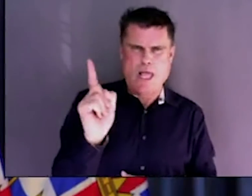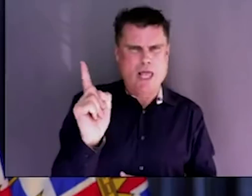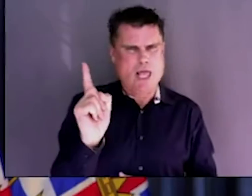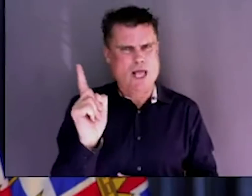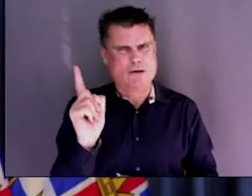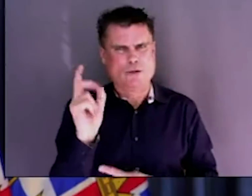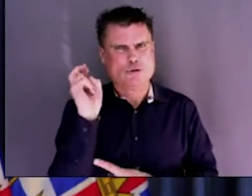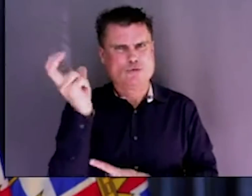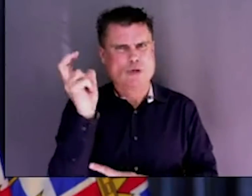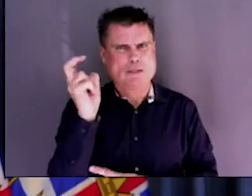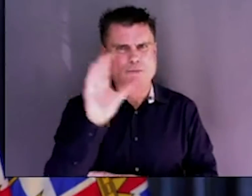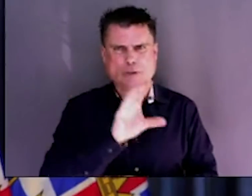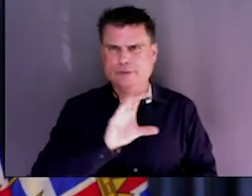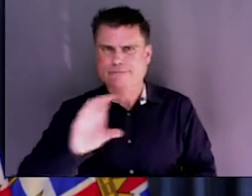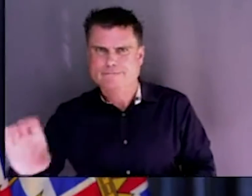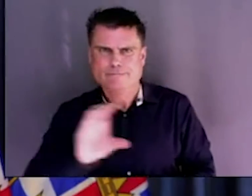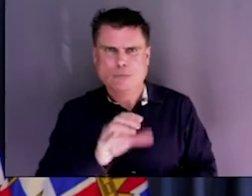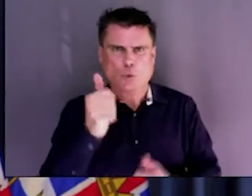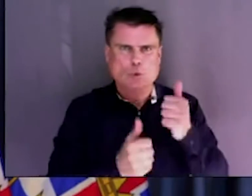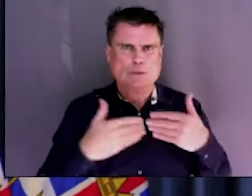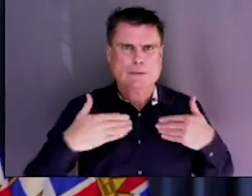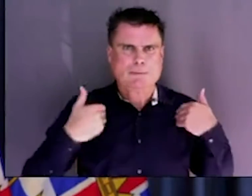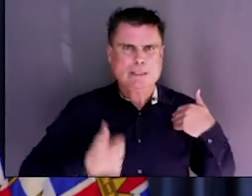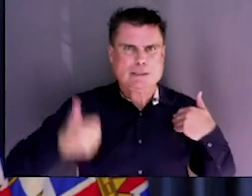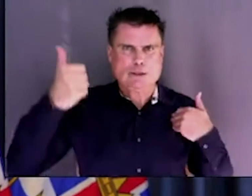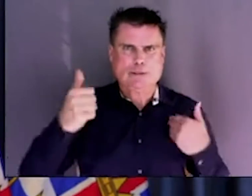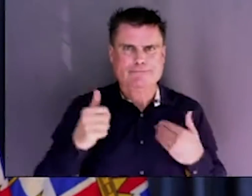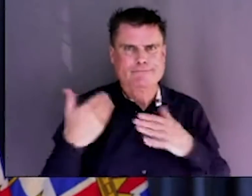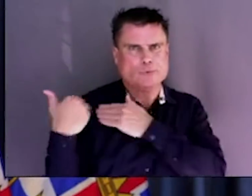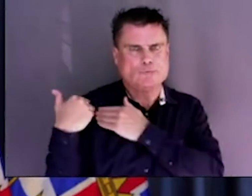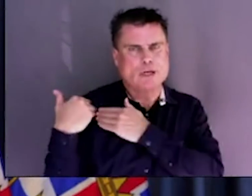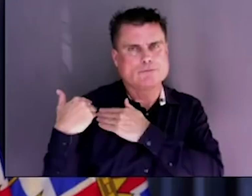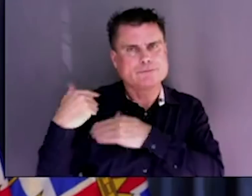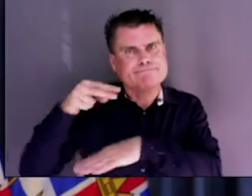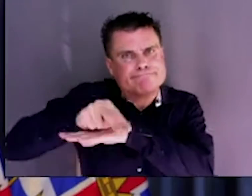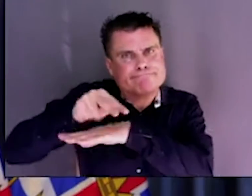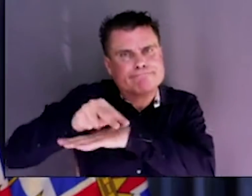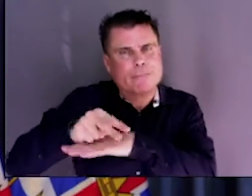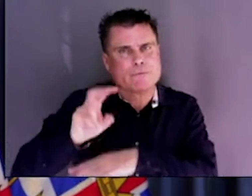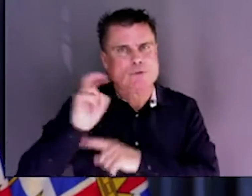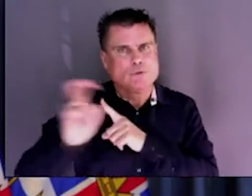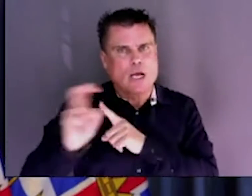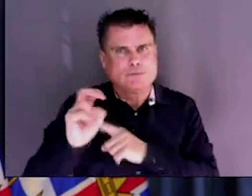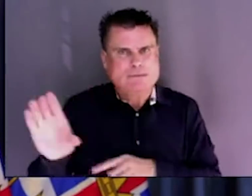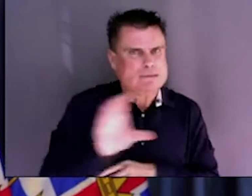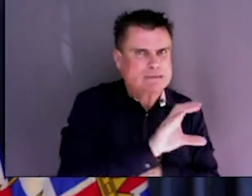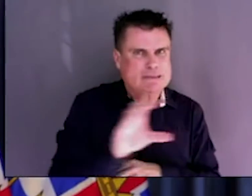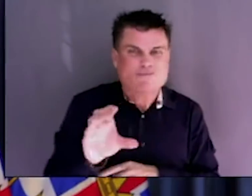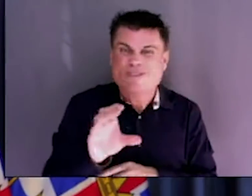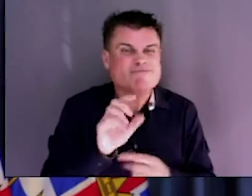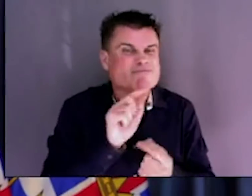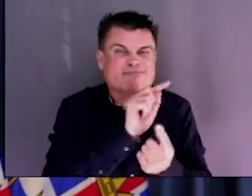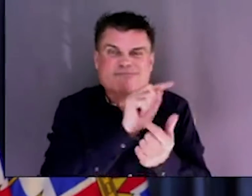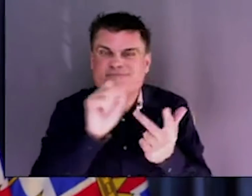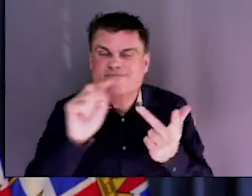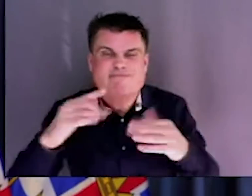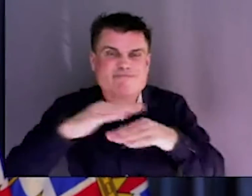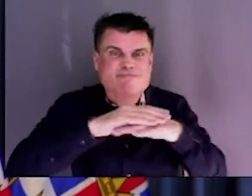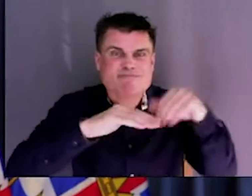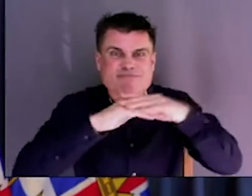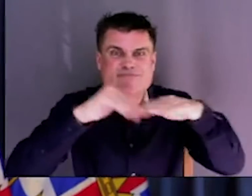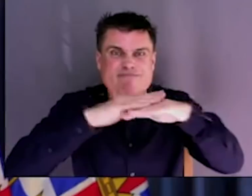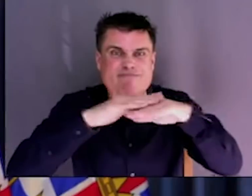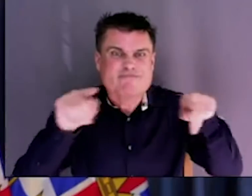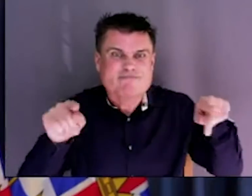counsel and to quite frankly translate some of the technical information that comes forward to ministers. That's not to say that Minister Heyman and